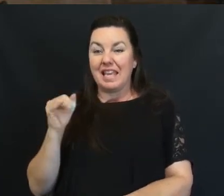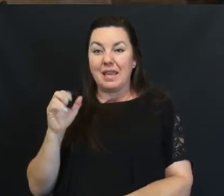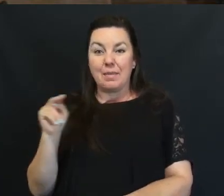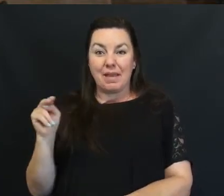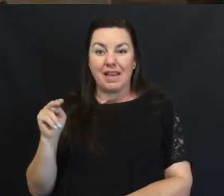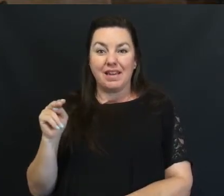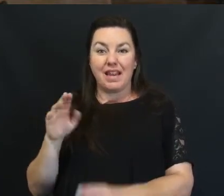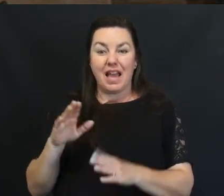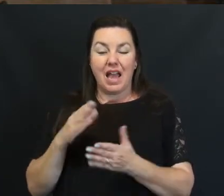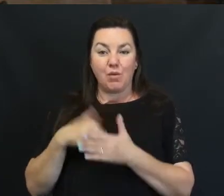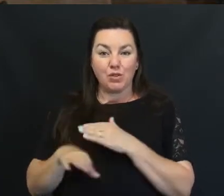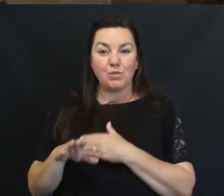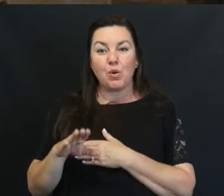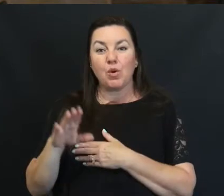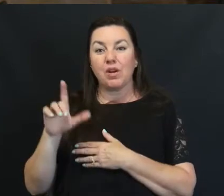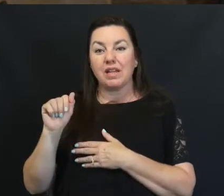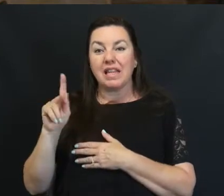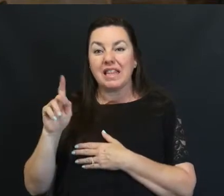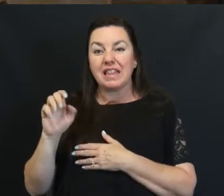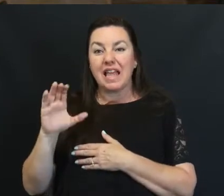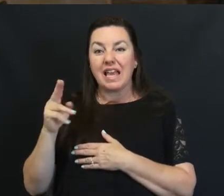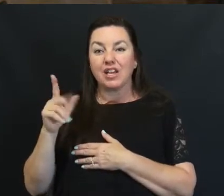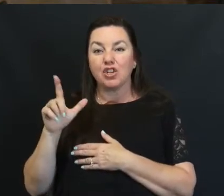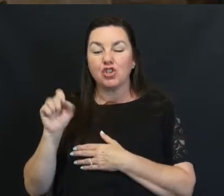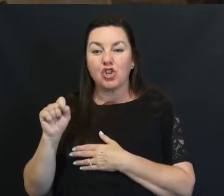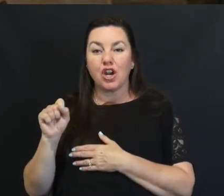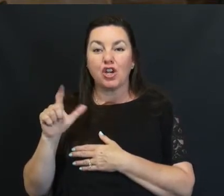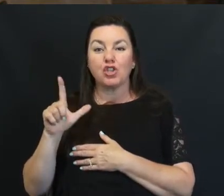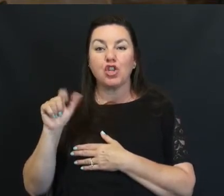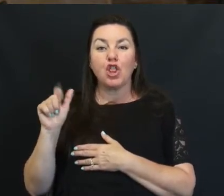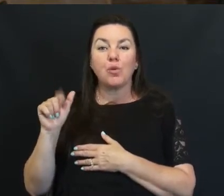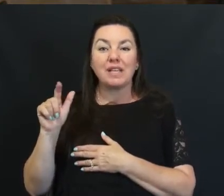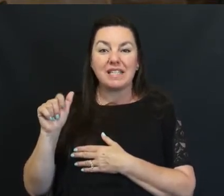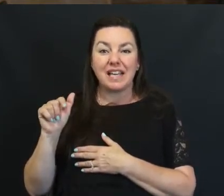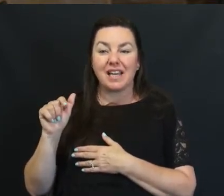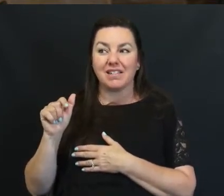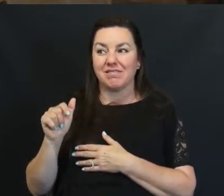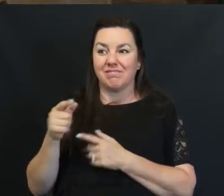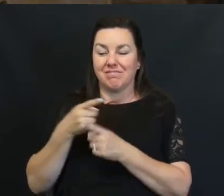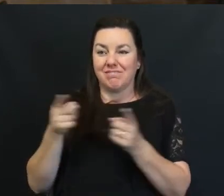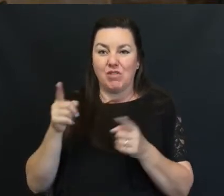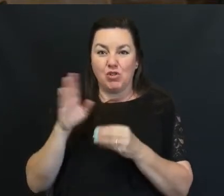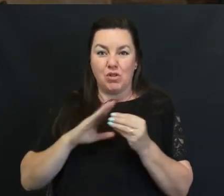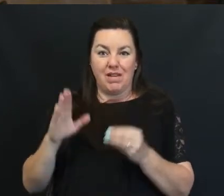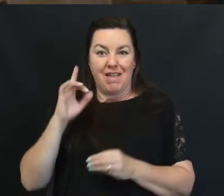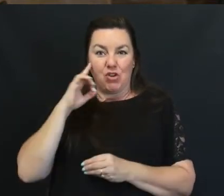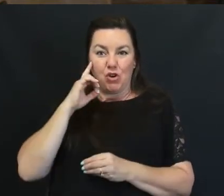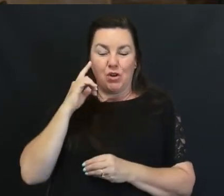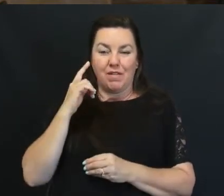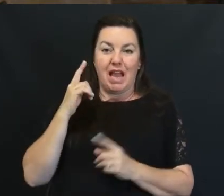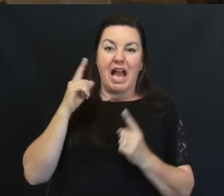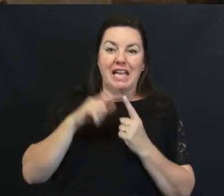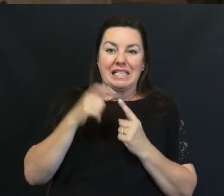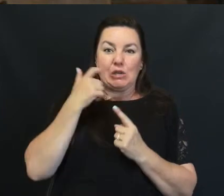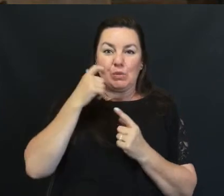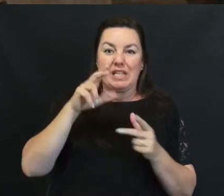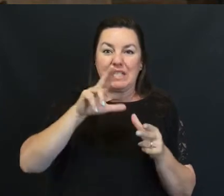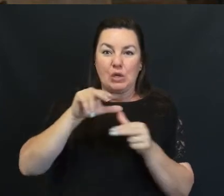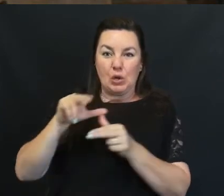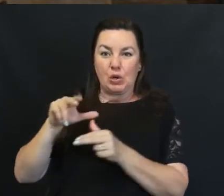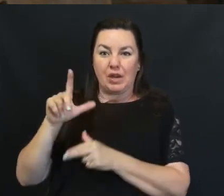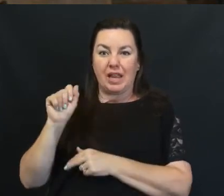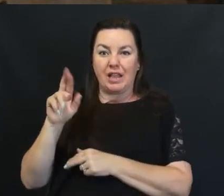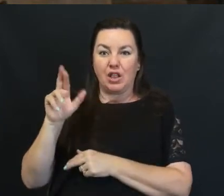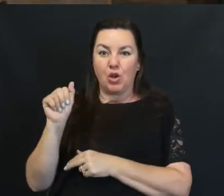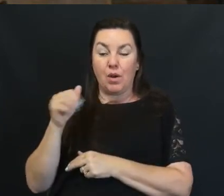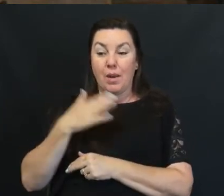city Lake Charles Louisiana Very few people Have even heard Of Lake Charles Until recent Hurricane Laura My parents were born